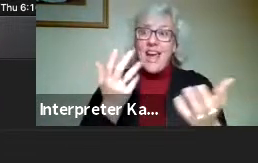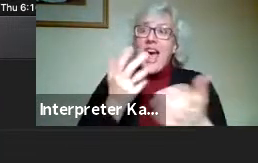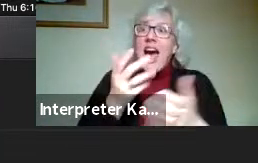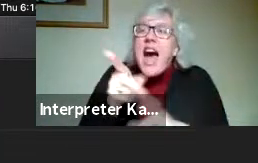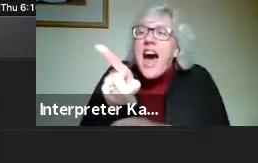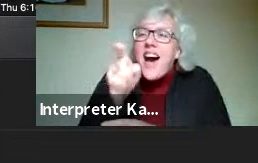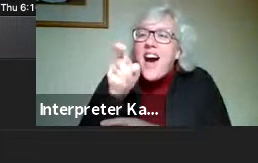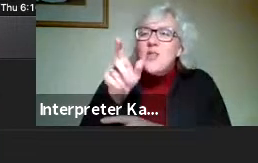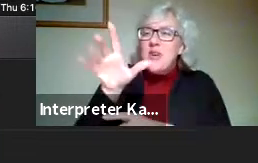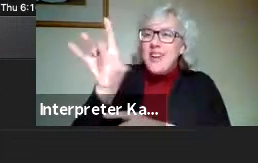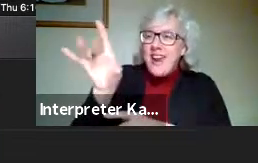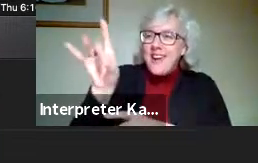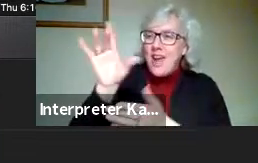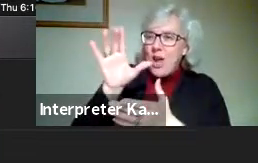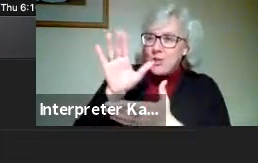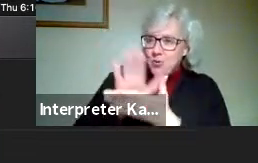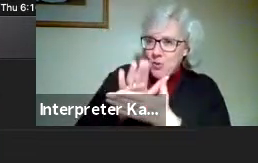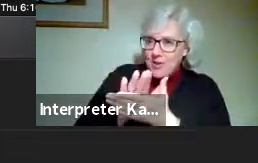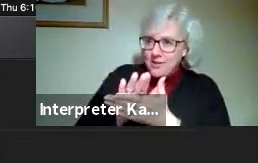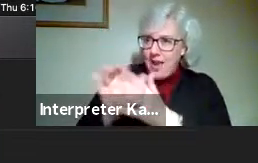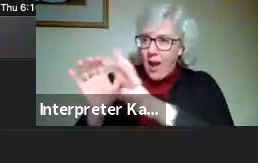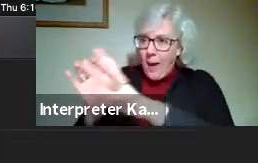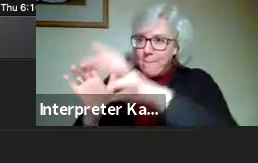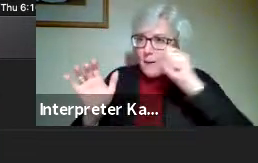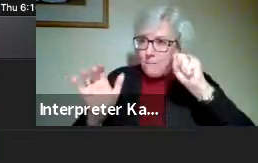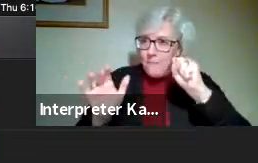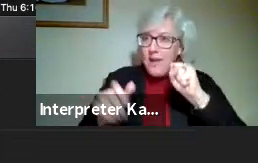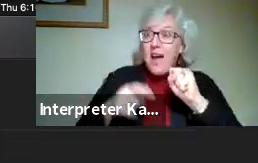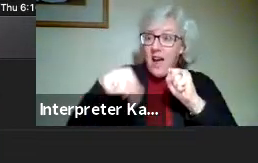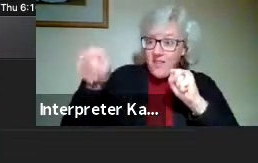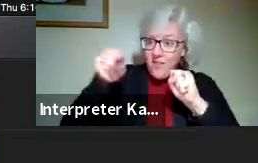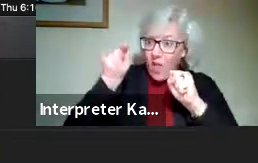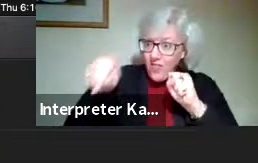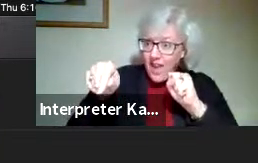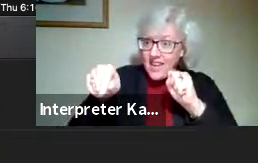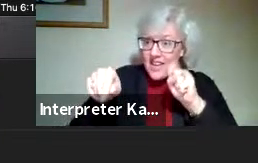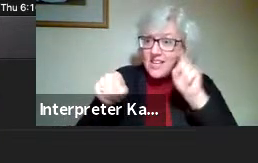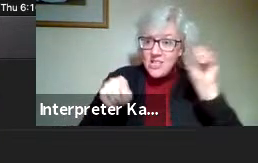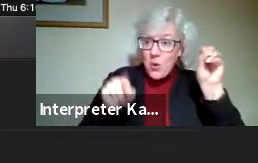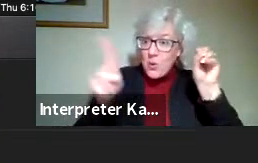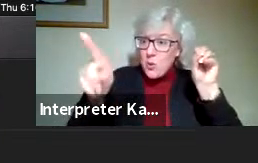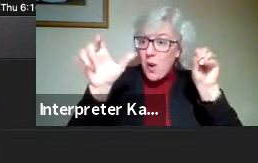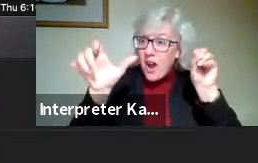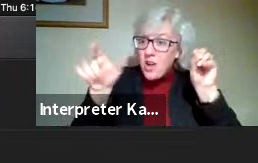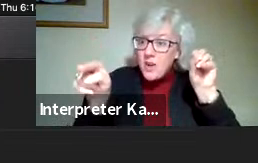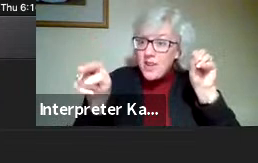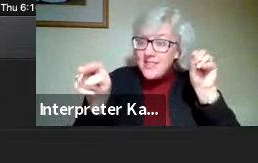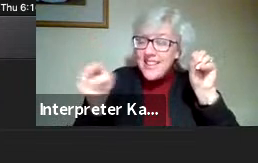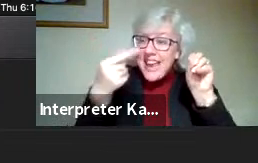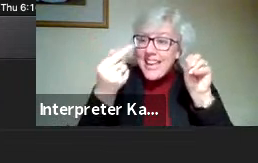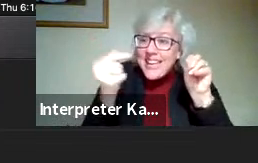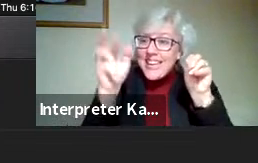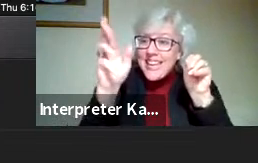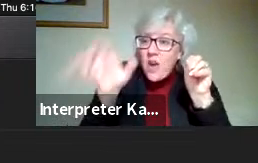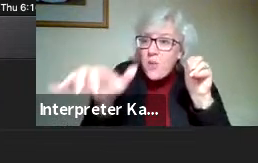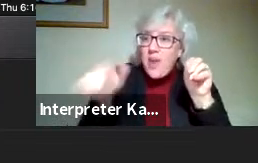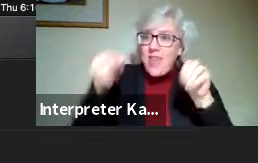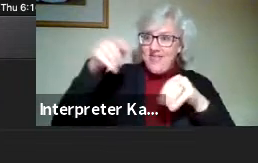188 schools, the scale of 0 to 100, Gateway this year